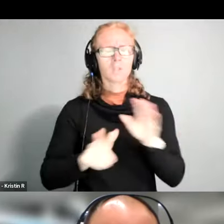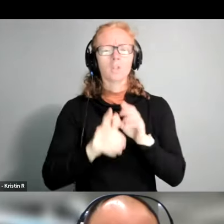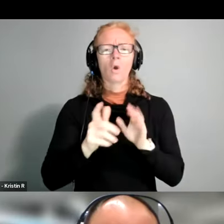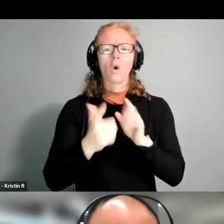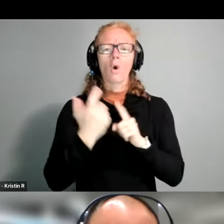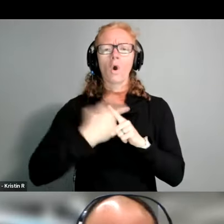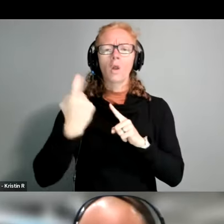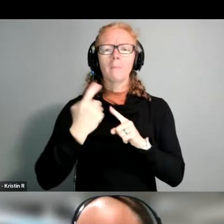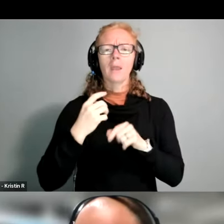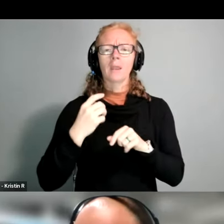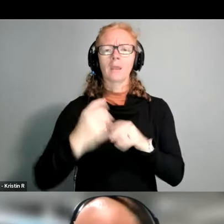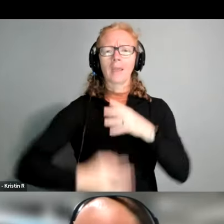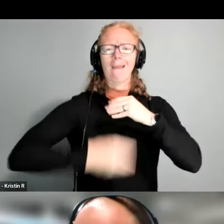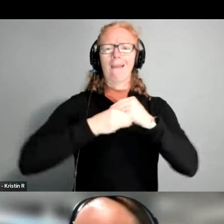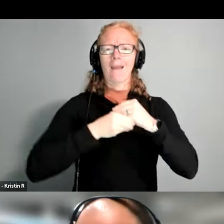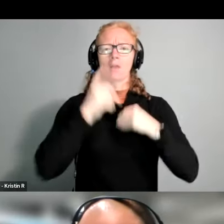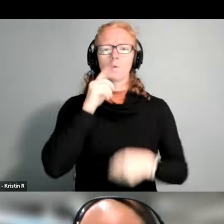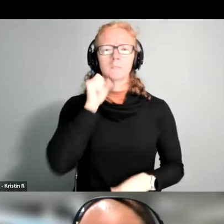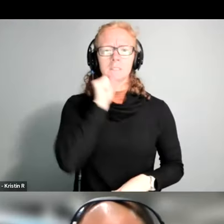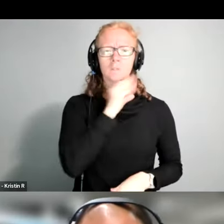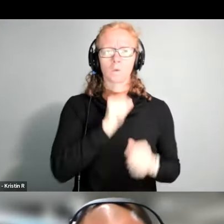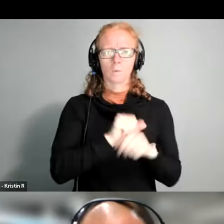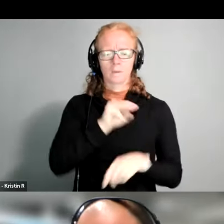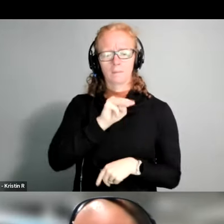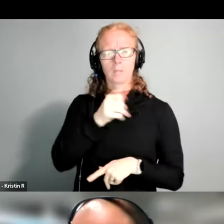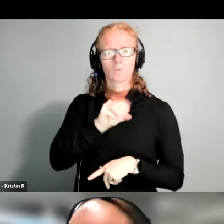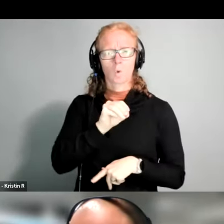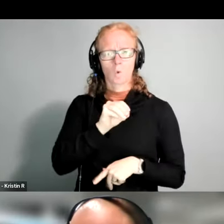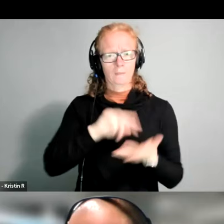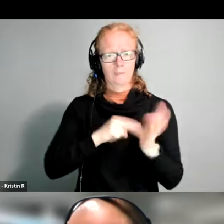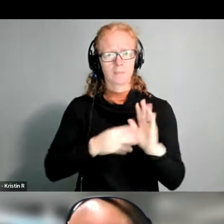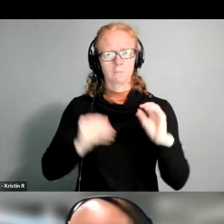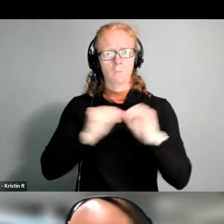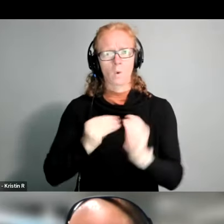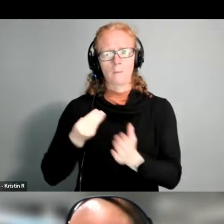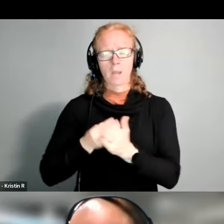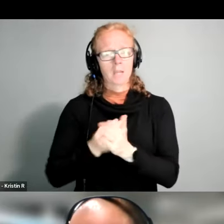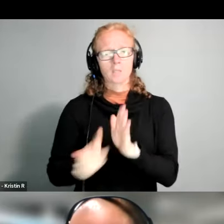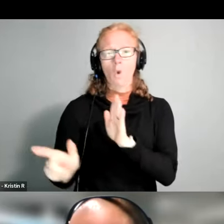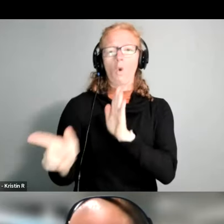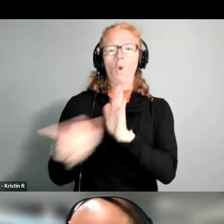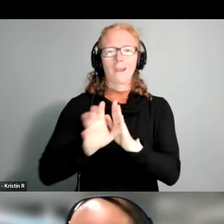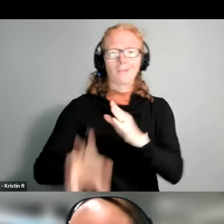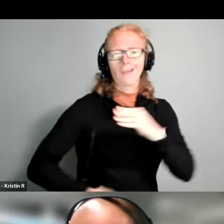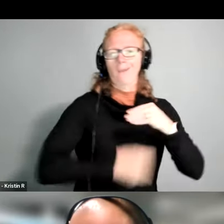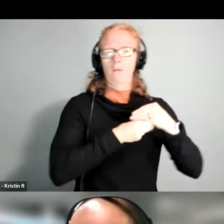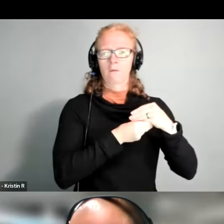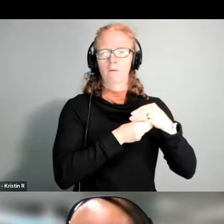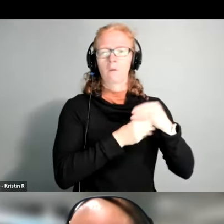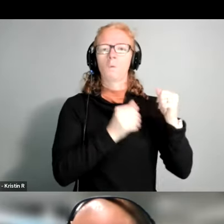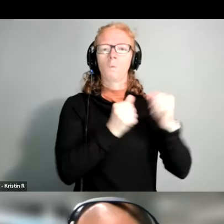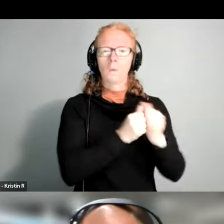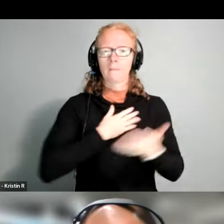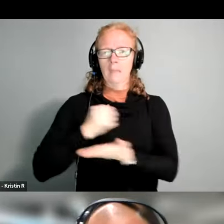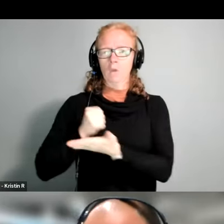cards where just more money is downloaded into the card automatically um through having your credit